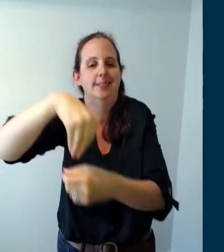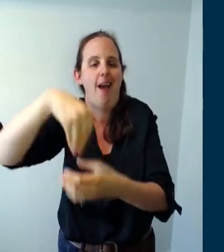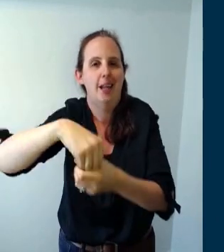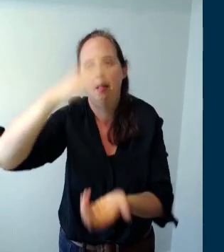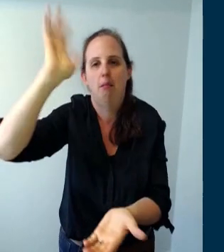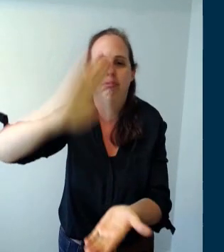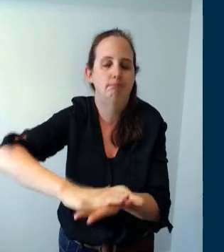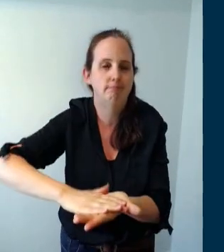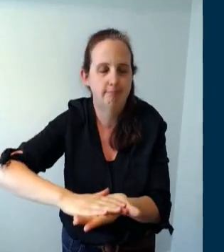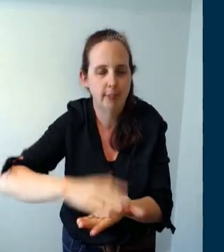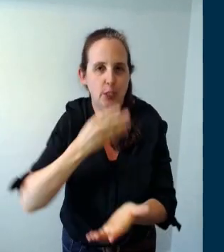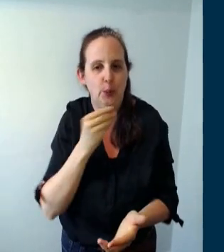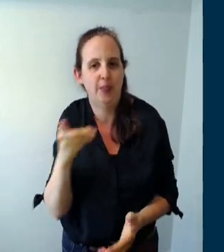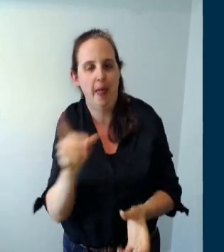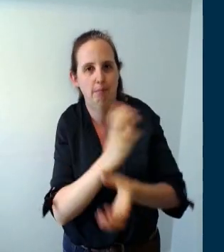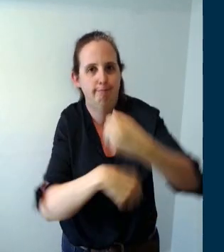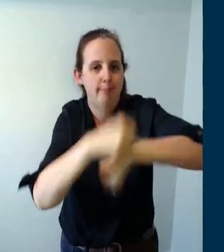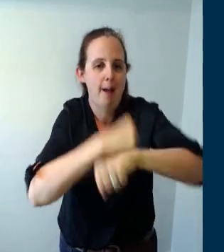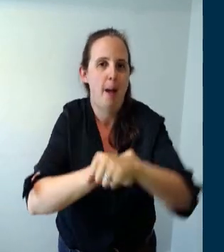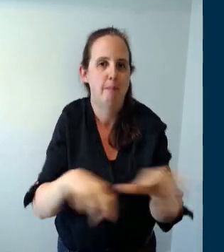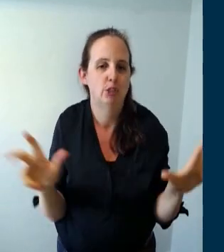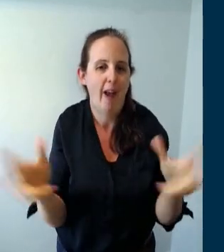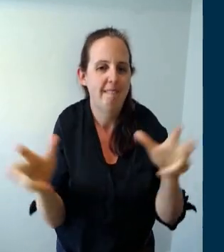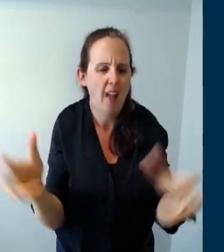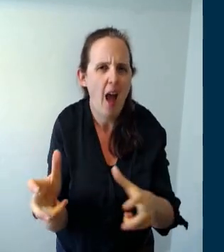so what are we going to need